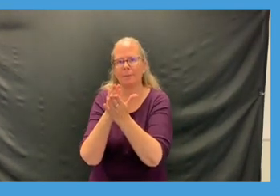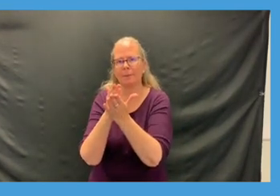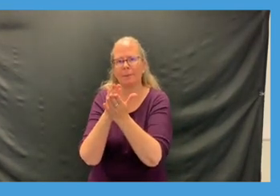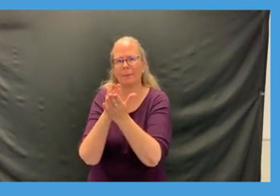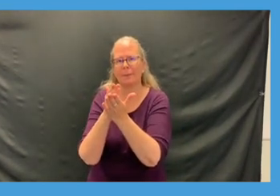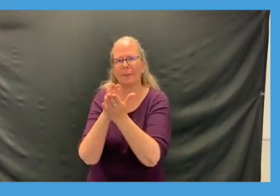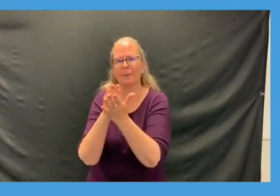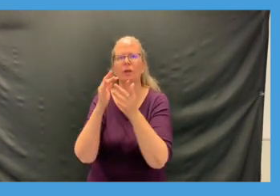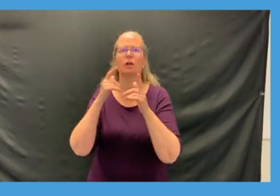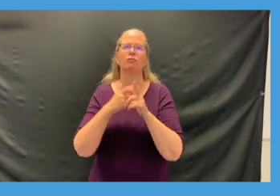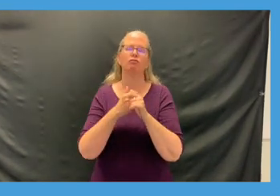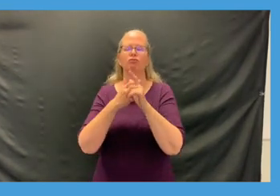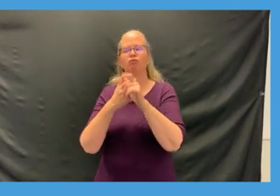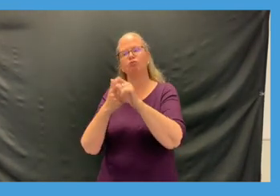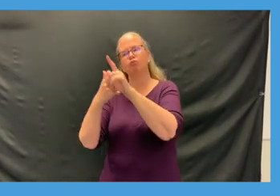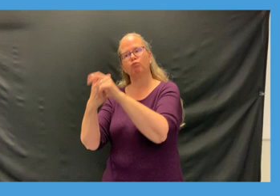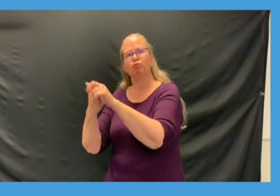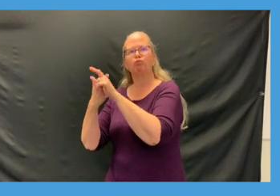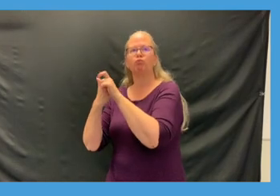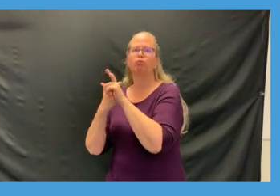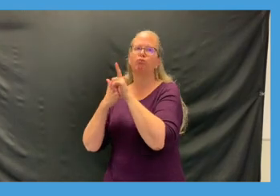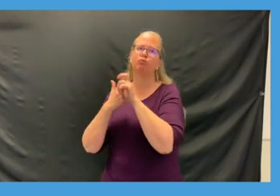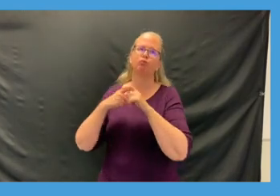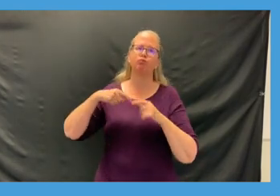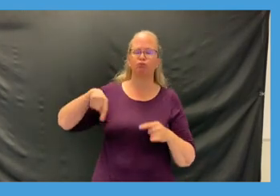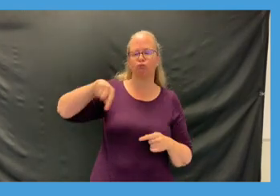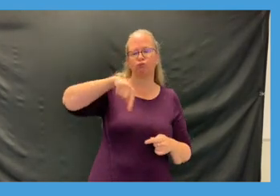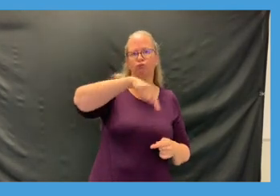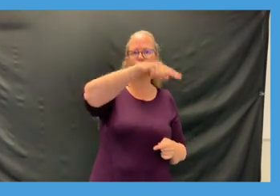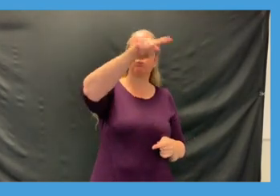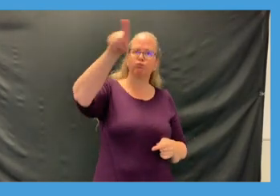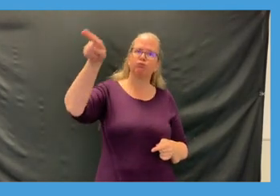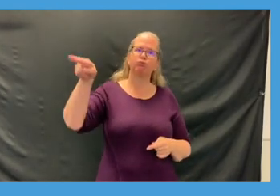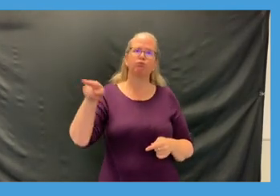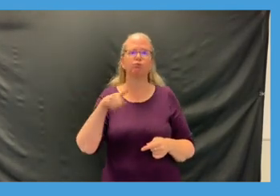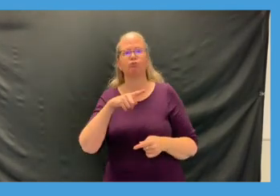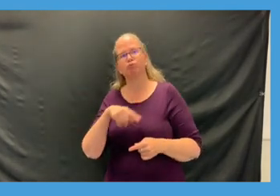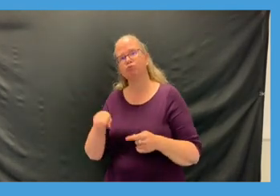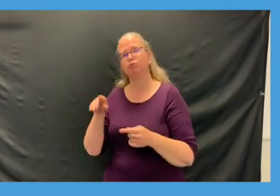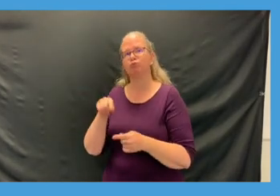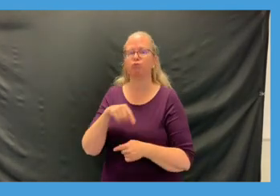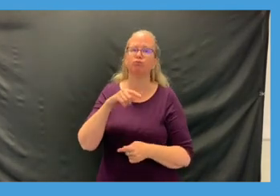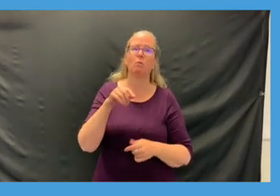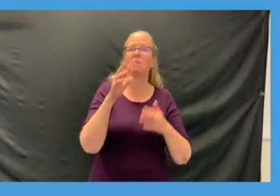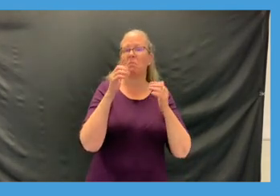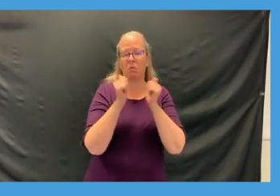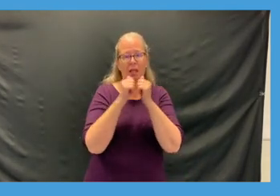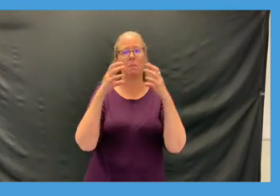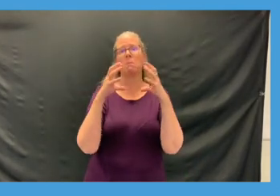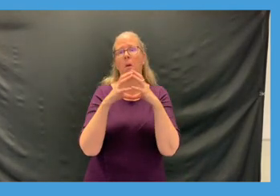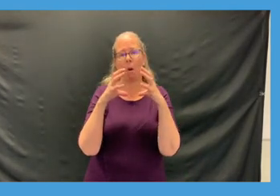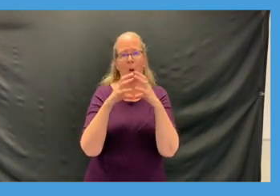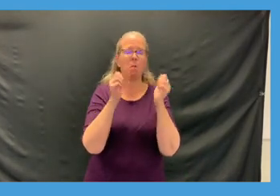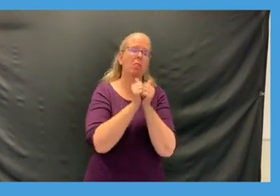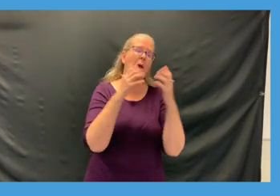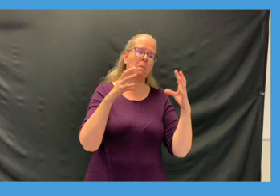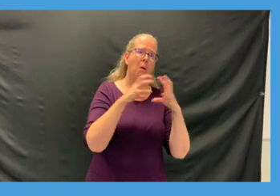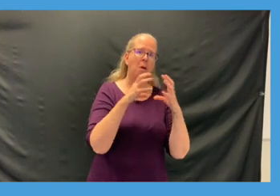and go run run run run run if you do have a ball get that ball